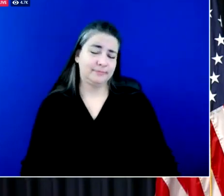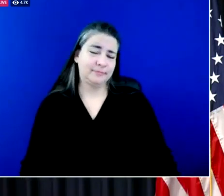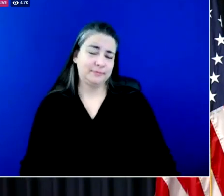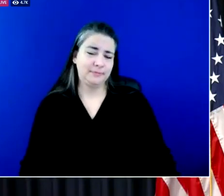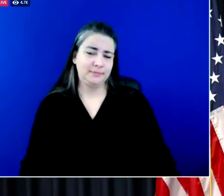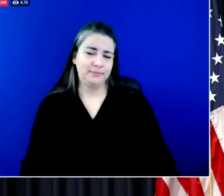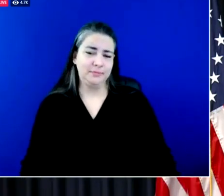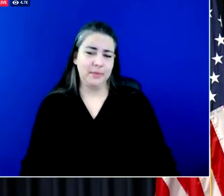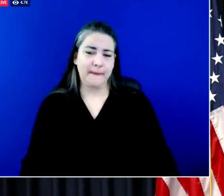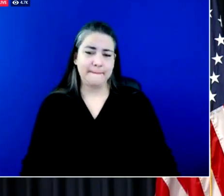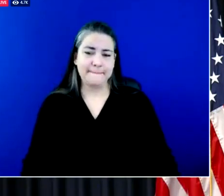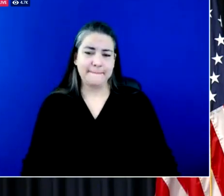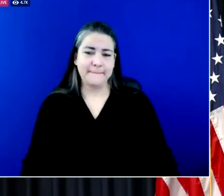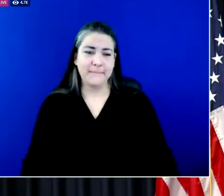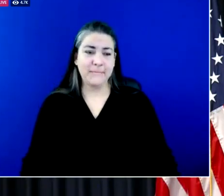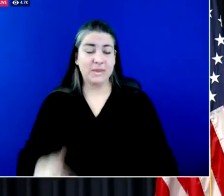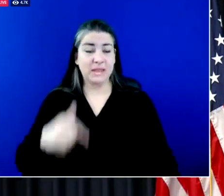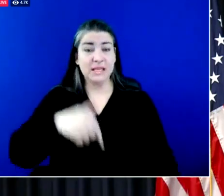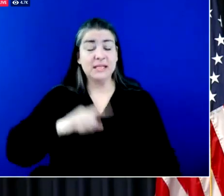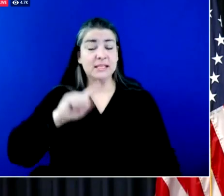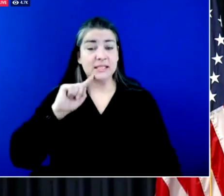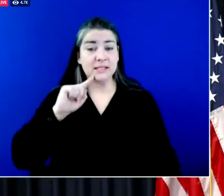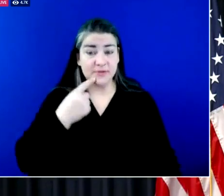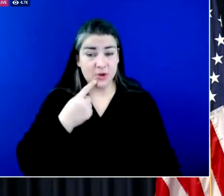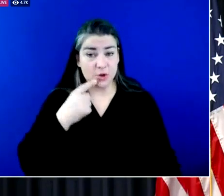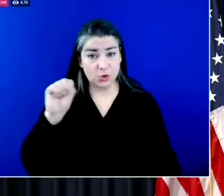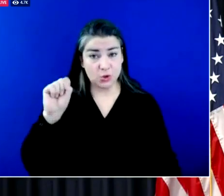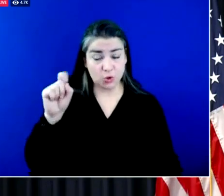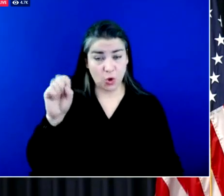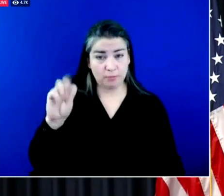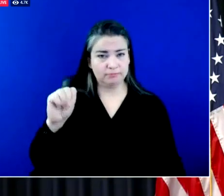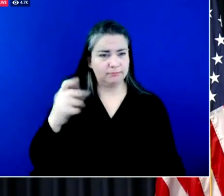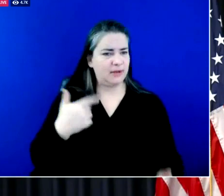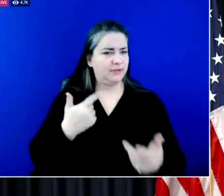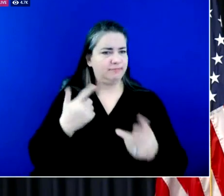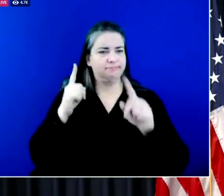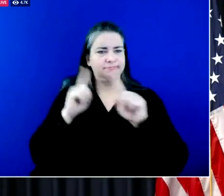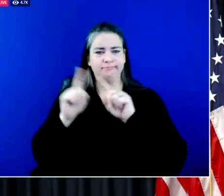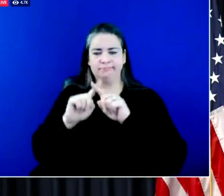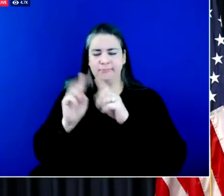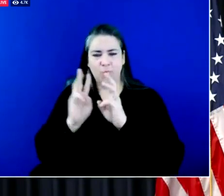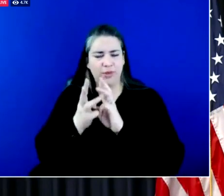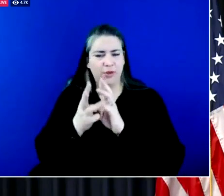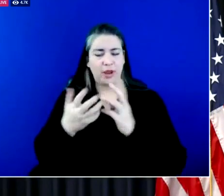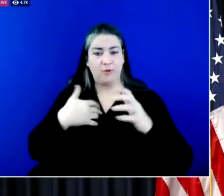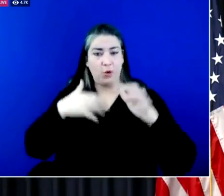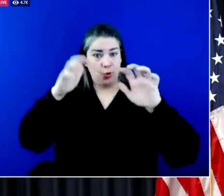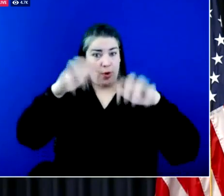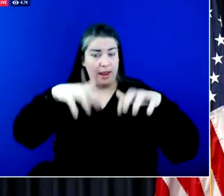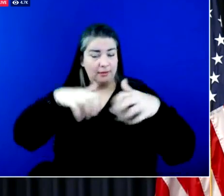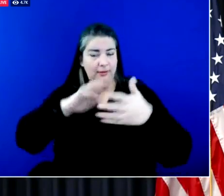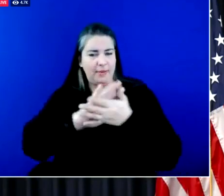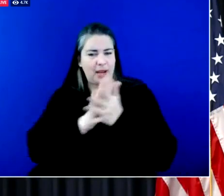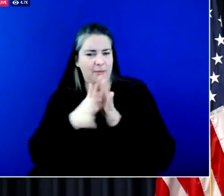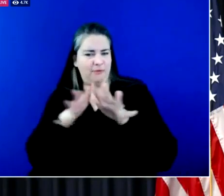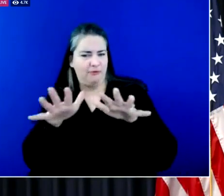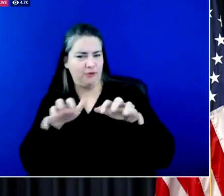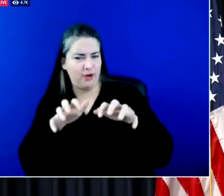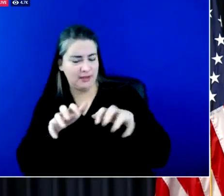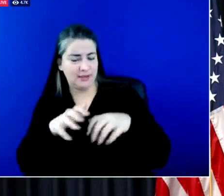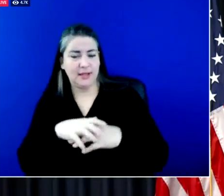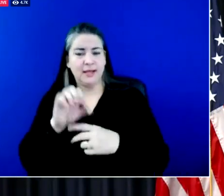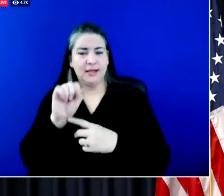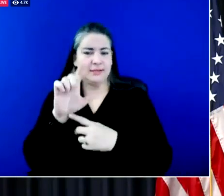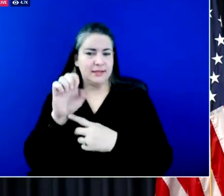This severe winter storm has brought all kinds of weather rain turning to freezing rain, sleet, snow and